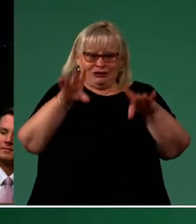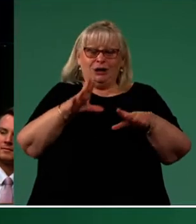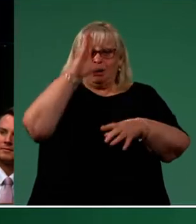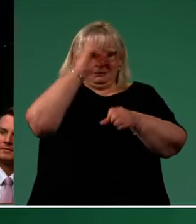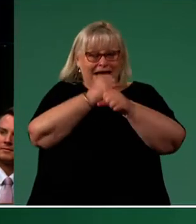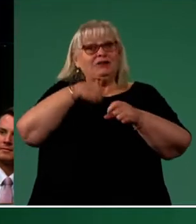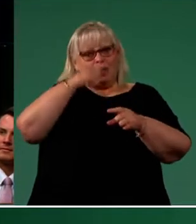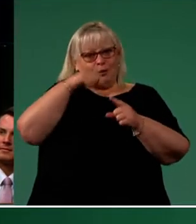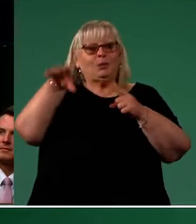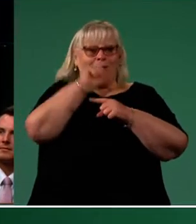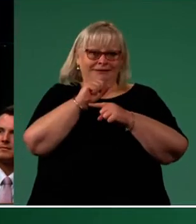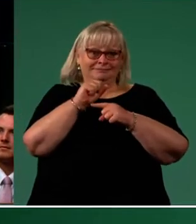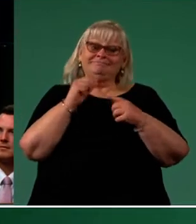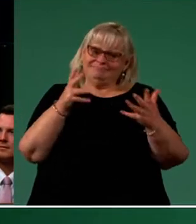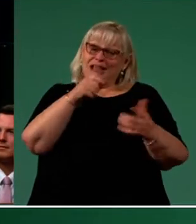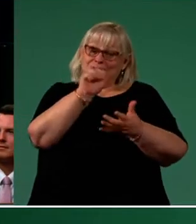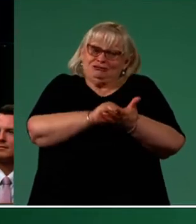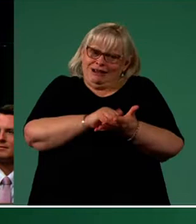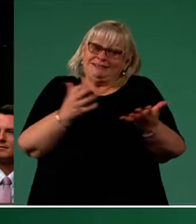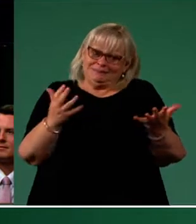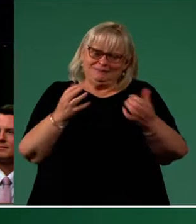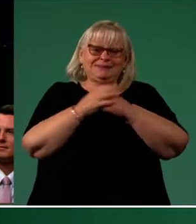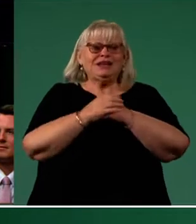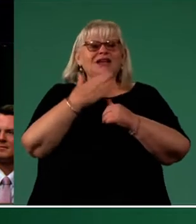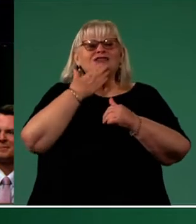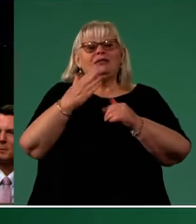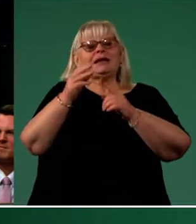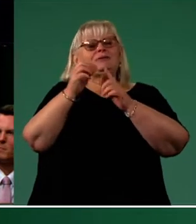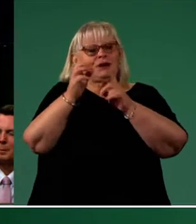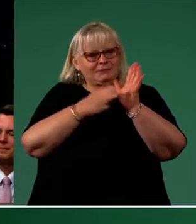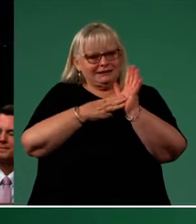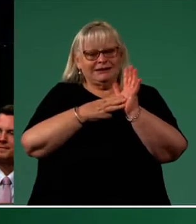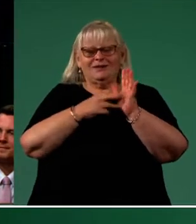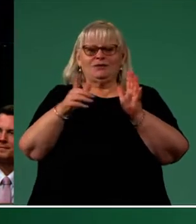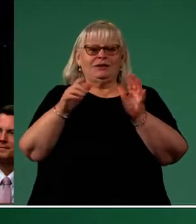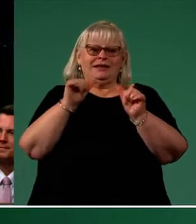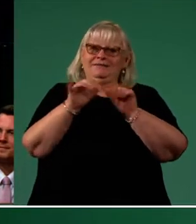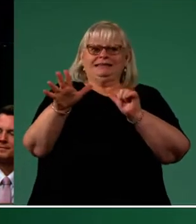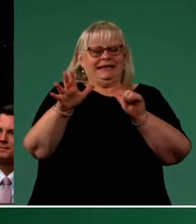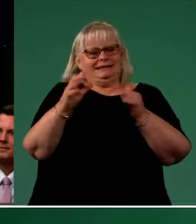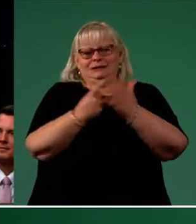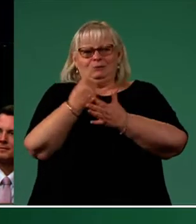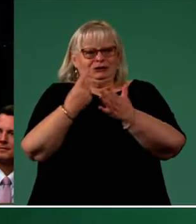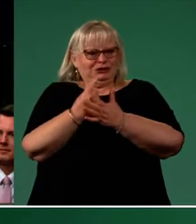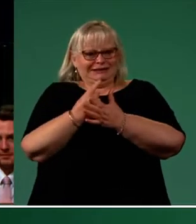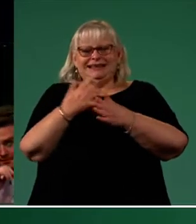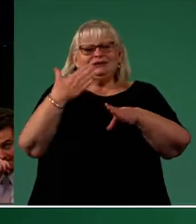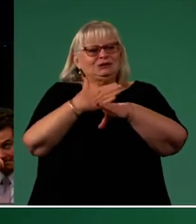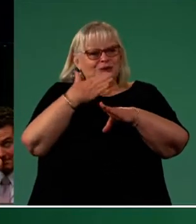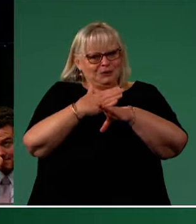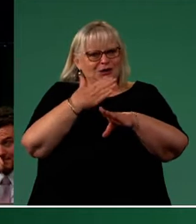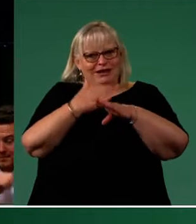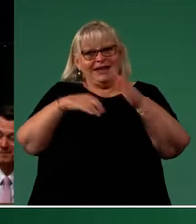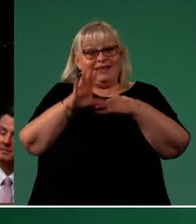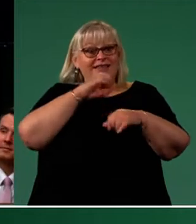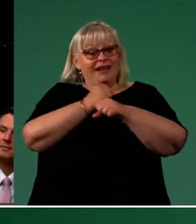believed I could win better along. Turns out he was right. Thank you Mr Prime Minister for this fantastic opportunity to serve in the